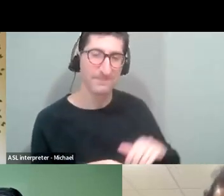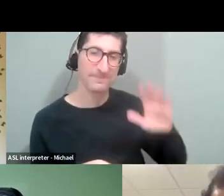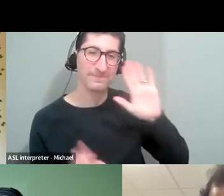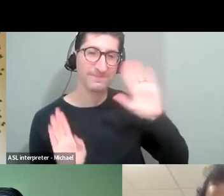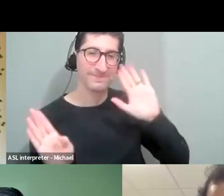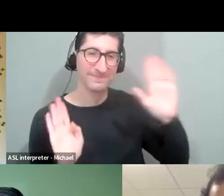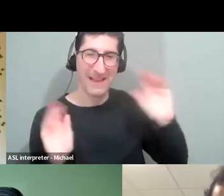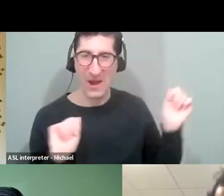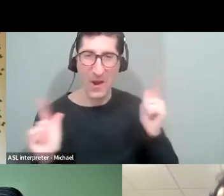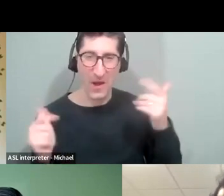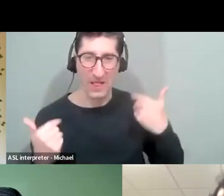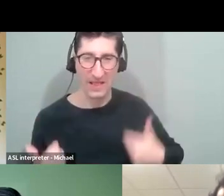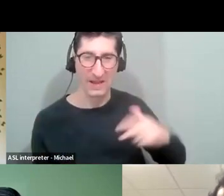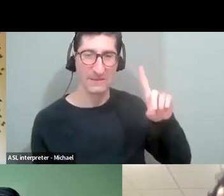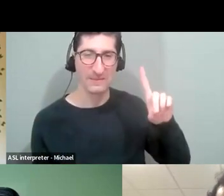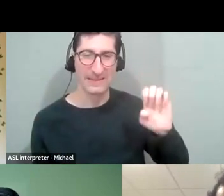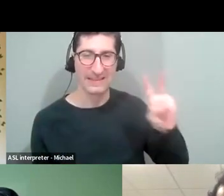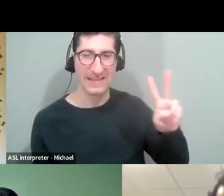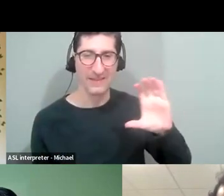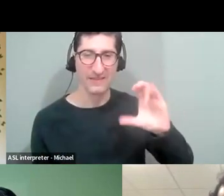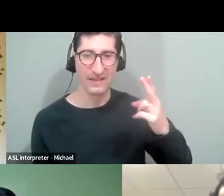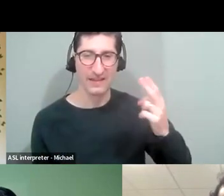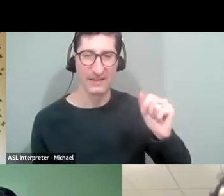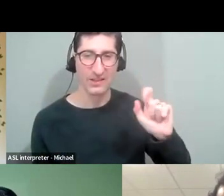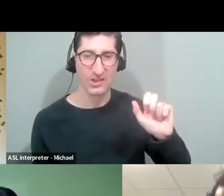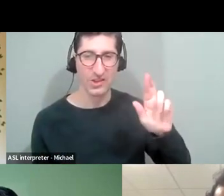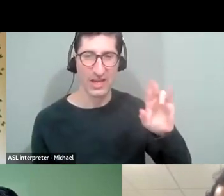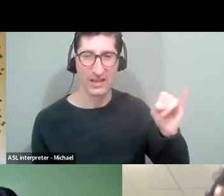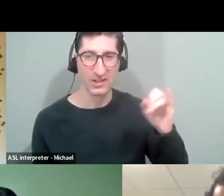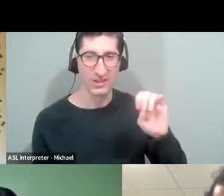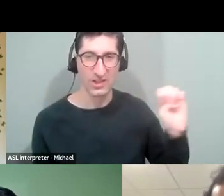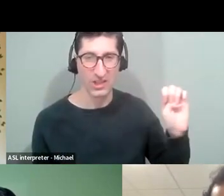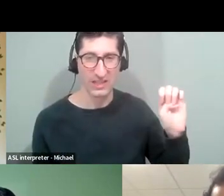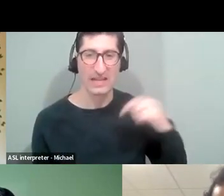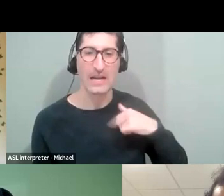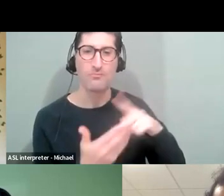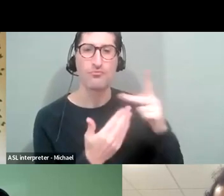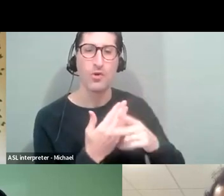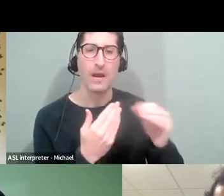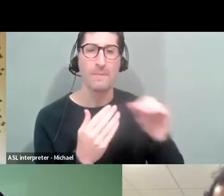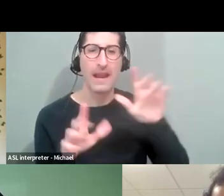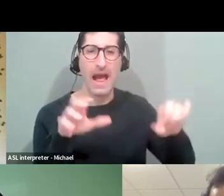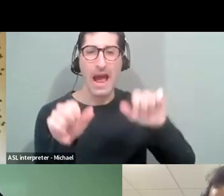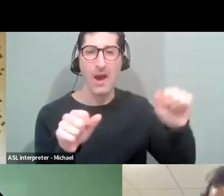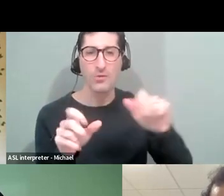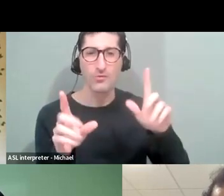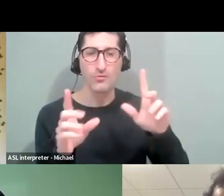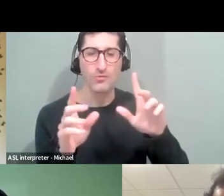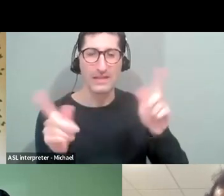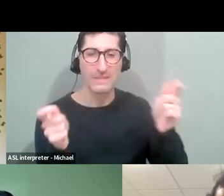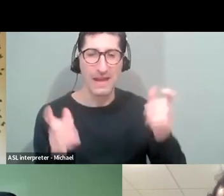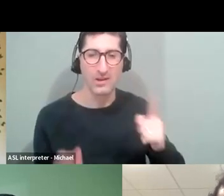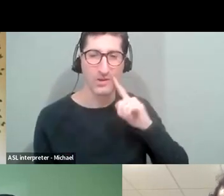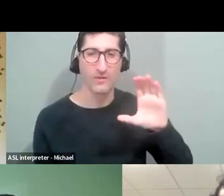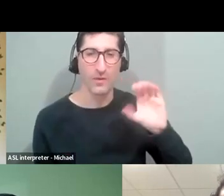Hi, everyone. My name is Dev Chatterjee. I am the program and outreach manager at Common Cause Massachusetts.